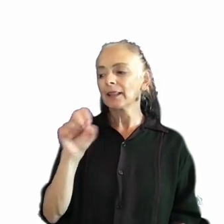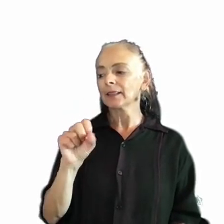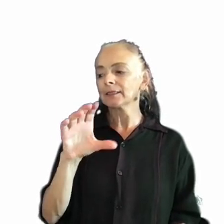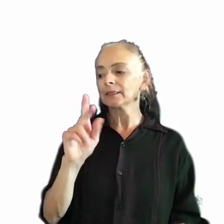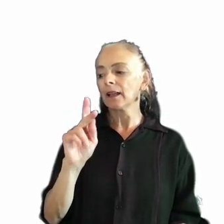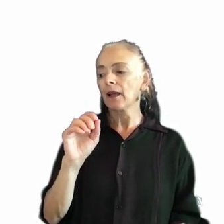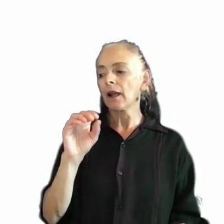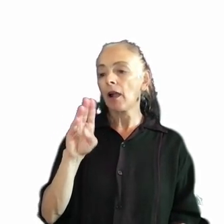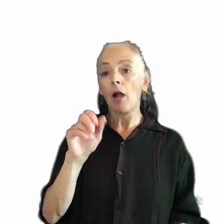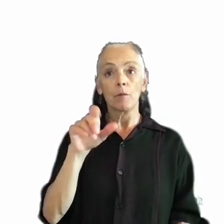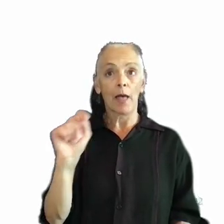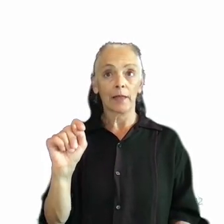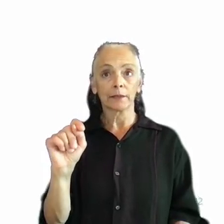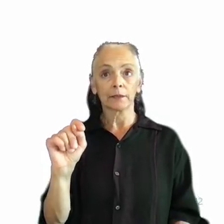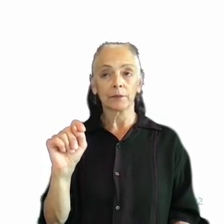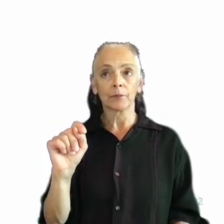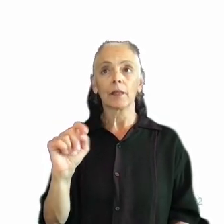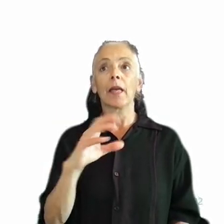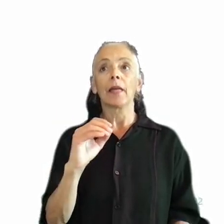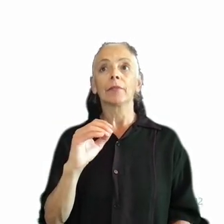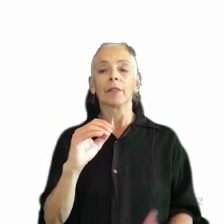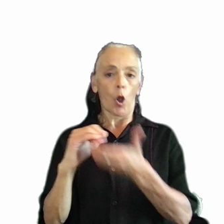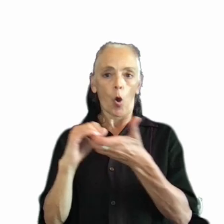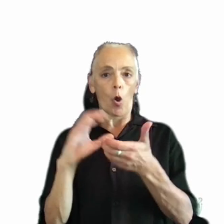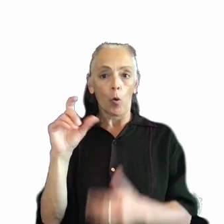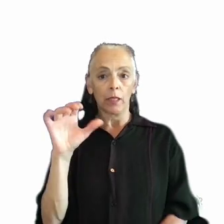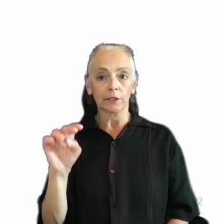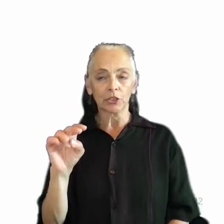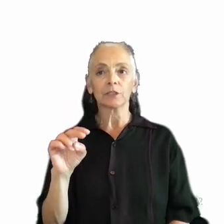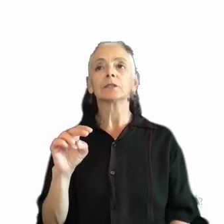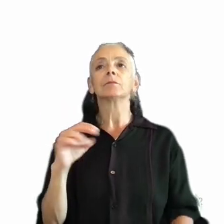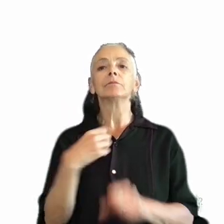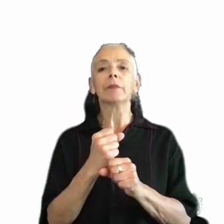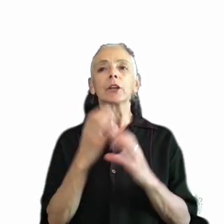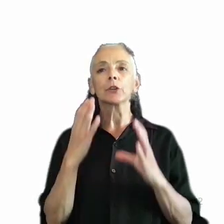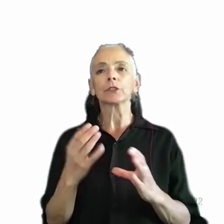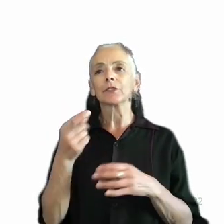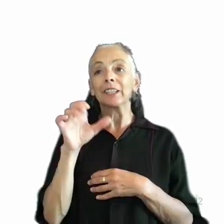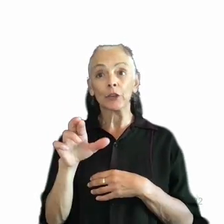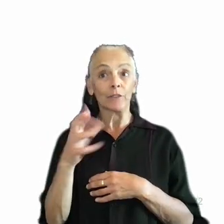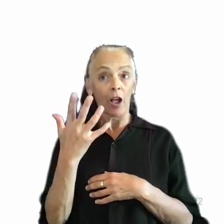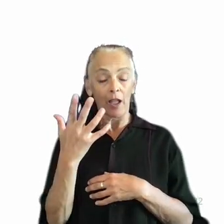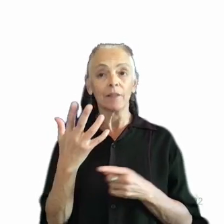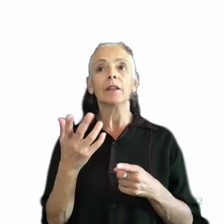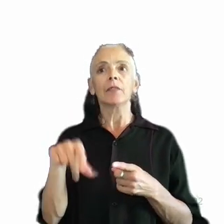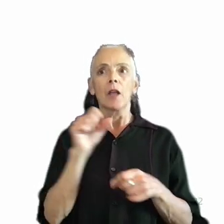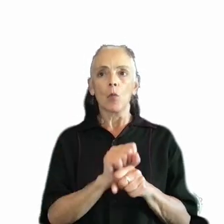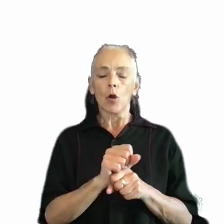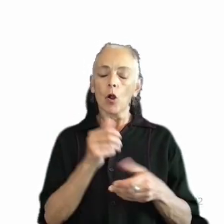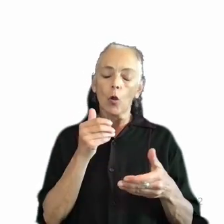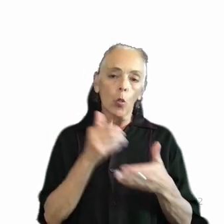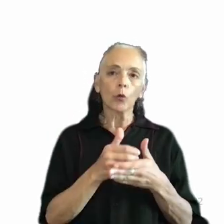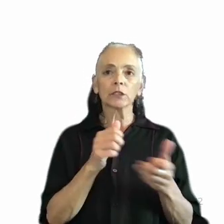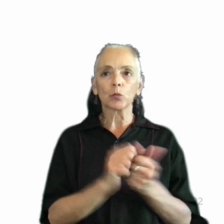coalition, the makers of Gears 5, worked very closely with Sightless Combat to try to figure